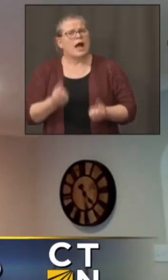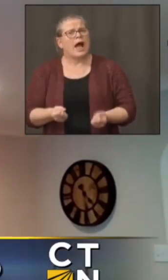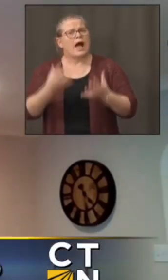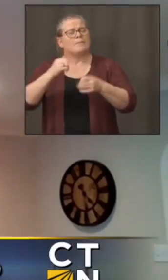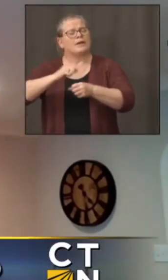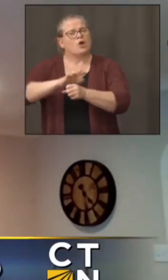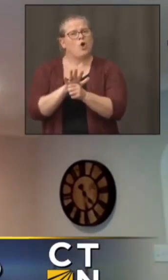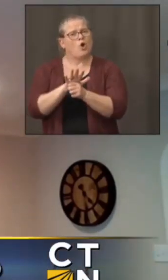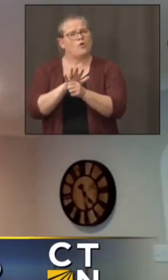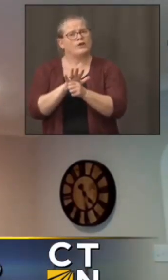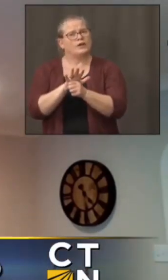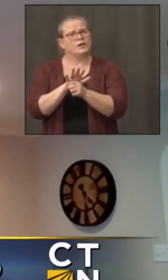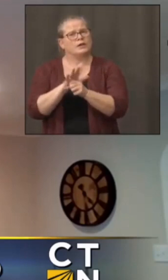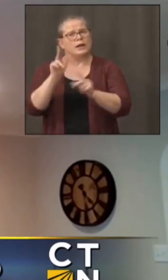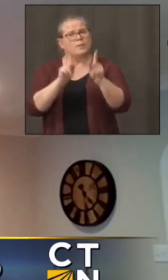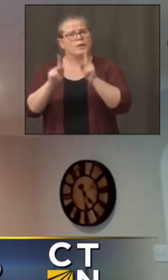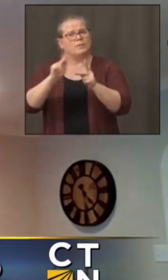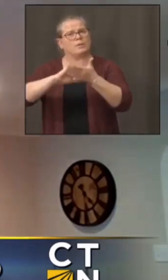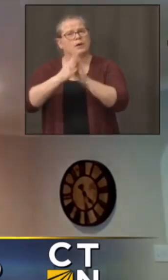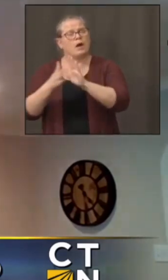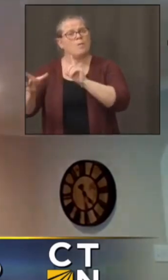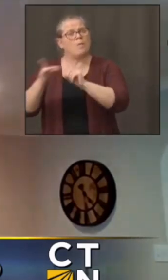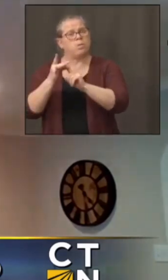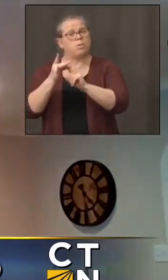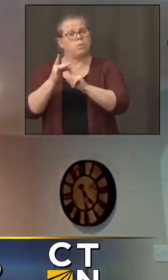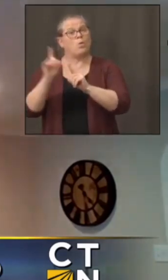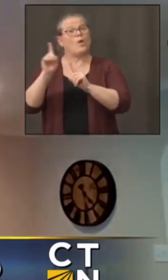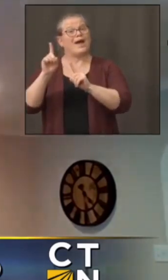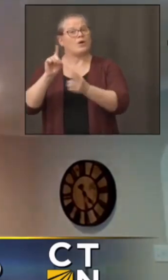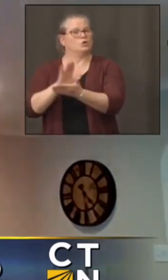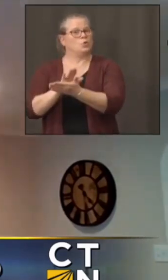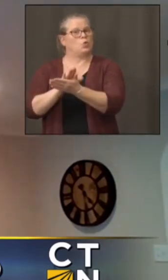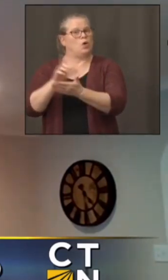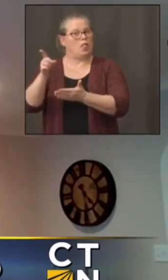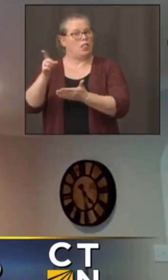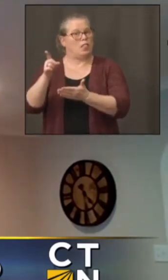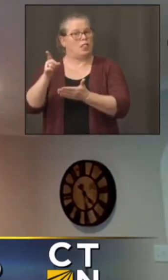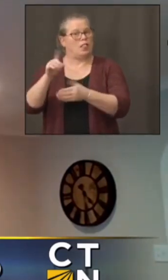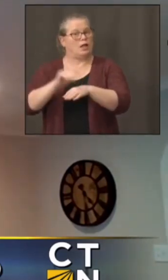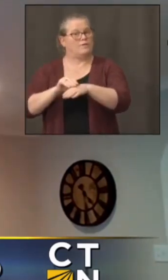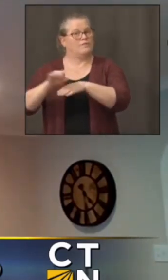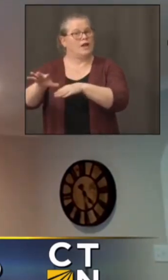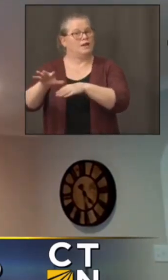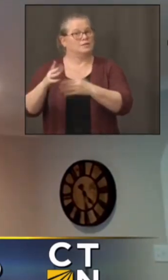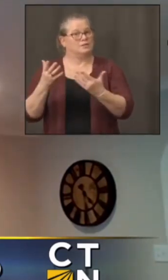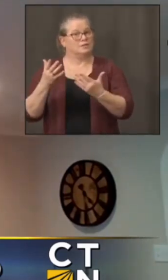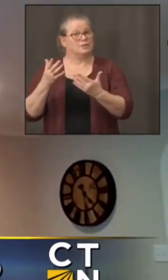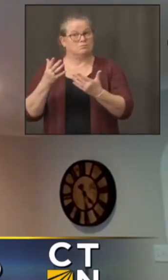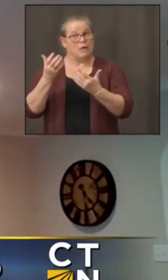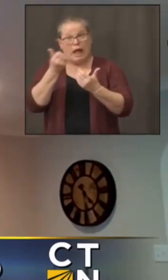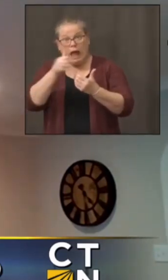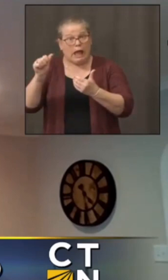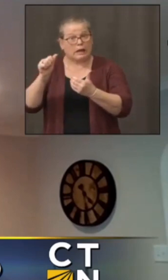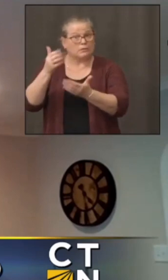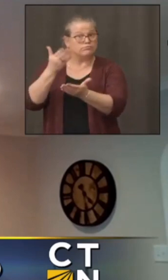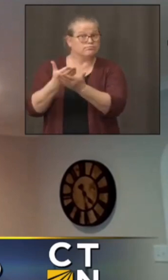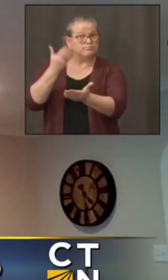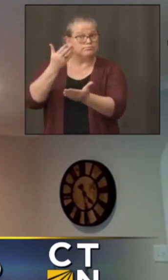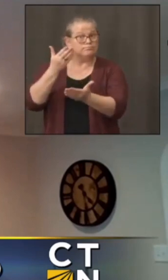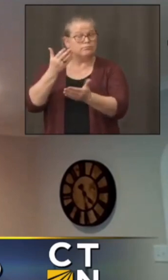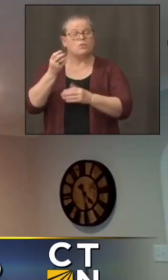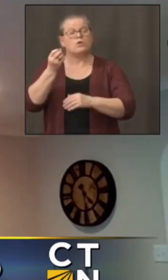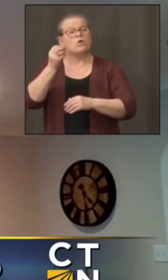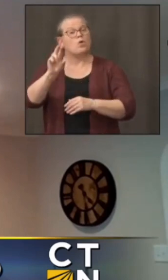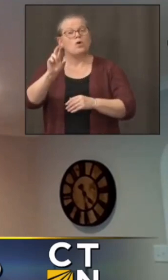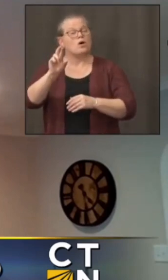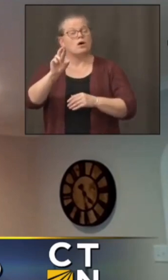schools have there been any and has there been any um proof or trick contact tracing